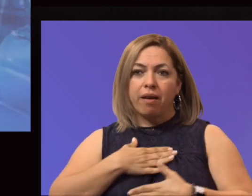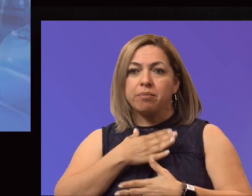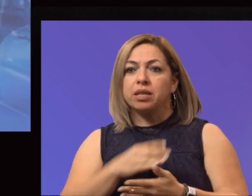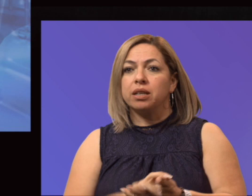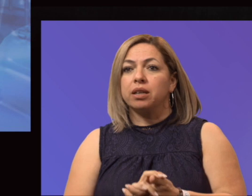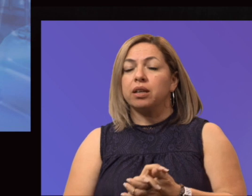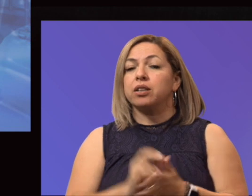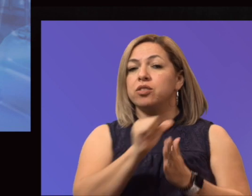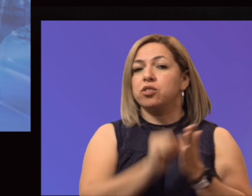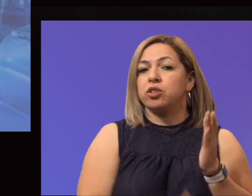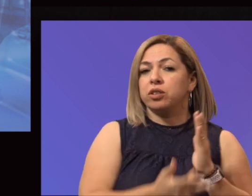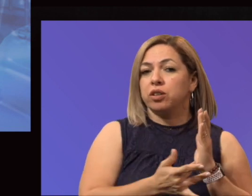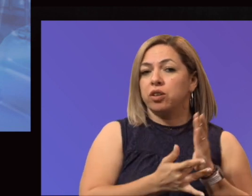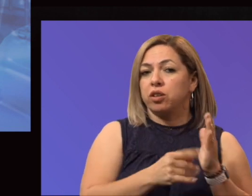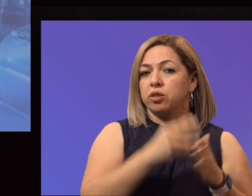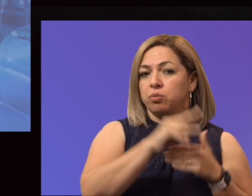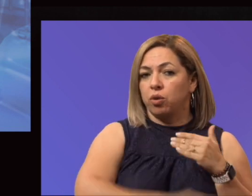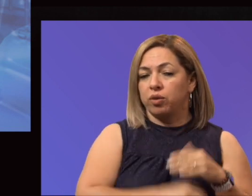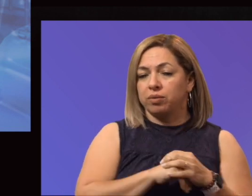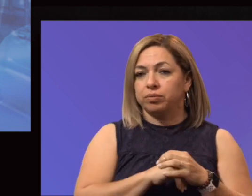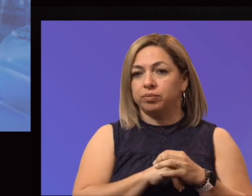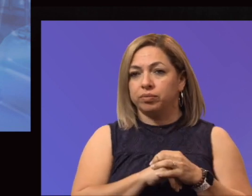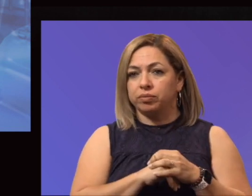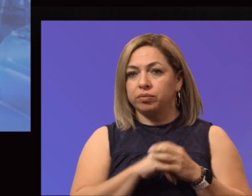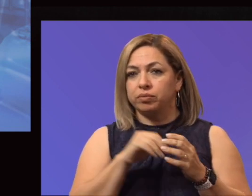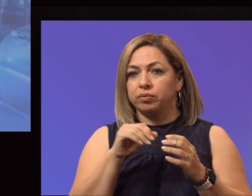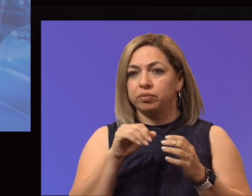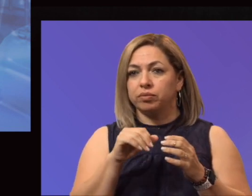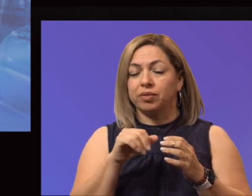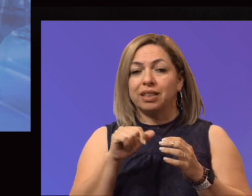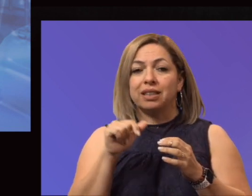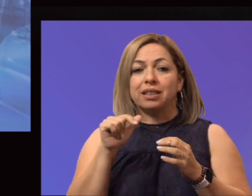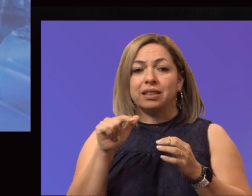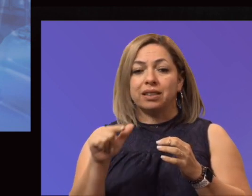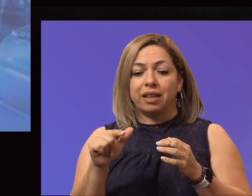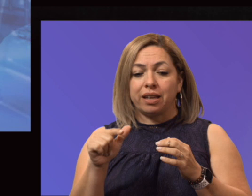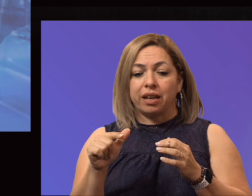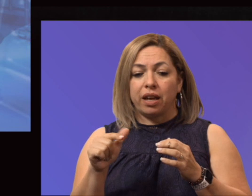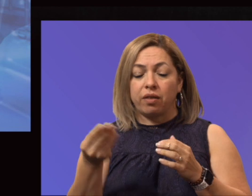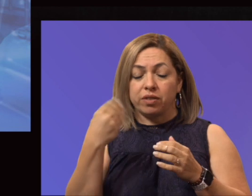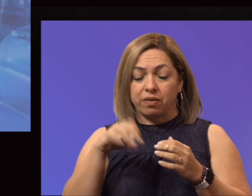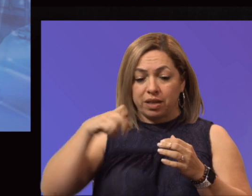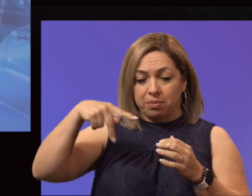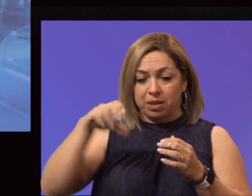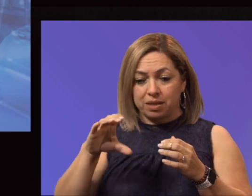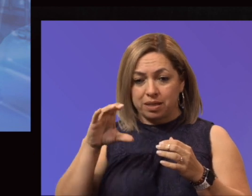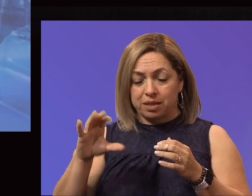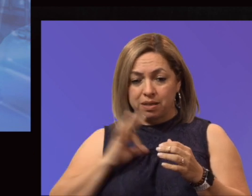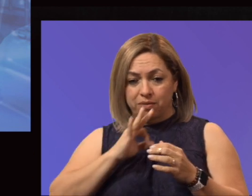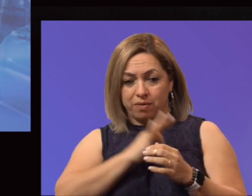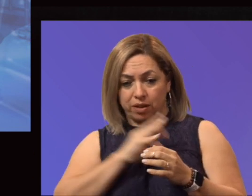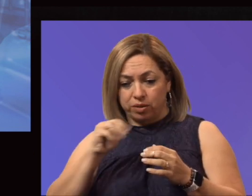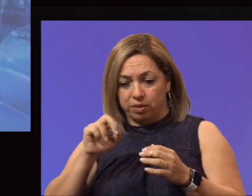program, the Association of Surgical Technologists has appointed EPCC faculty member Margaret Rodriguez to serve a three-year